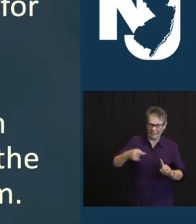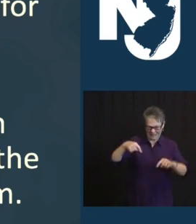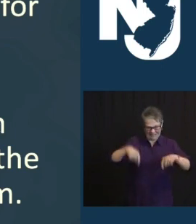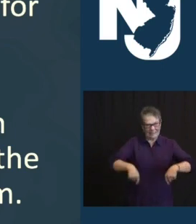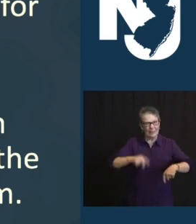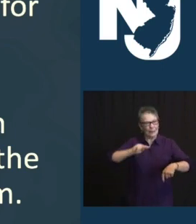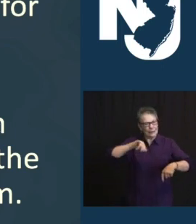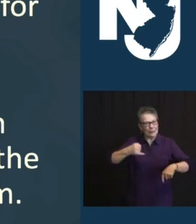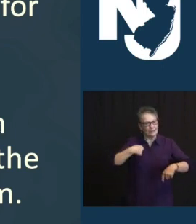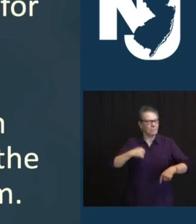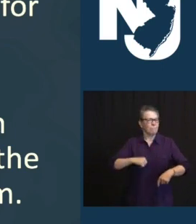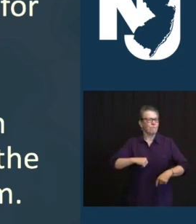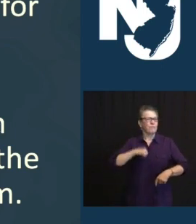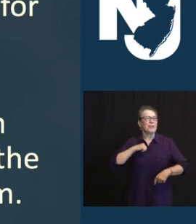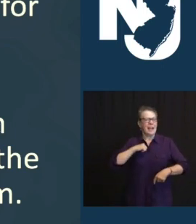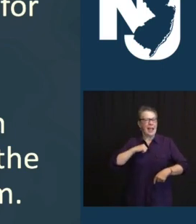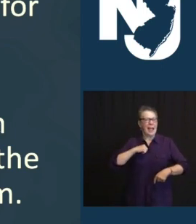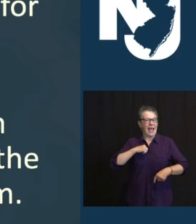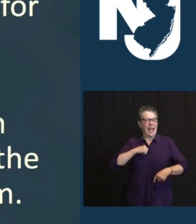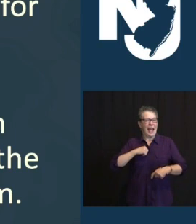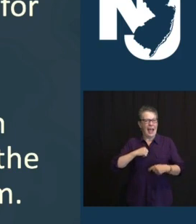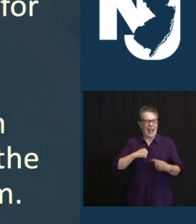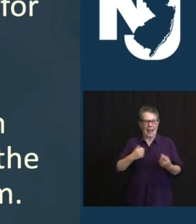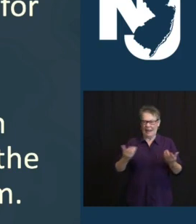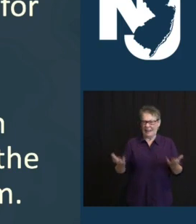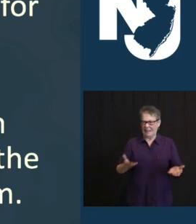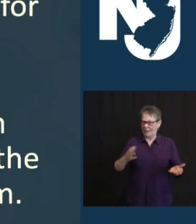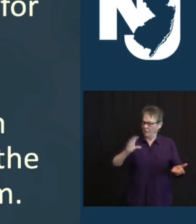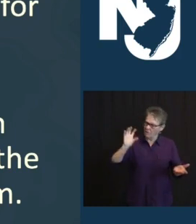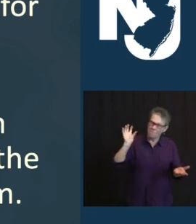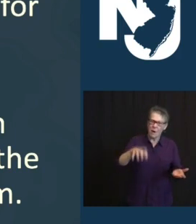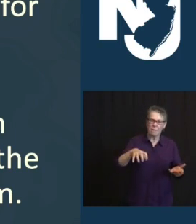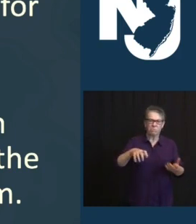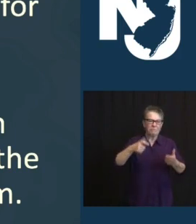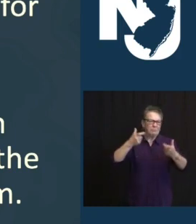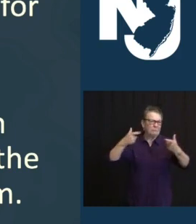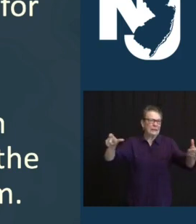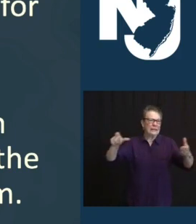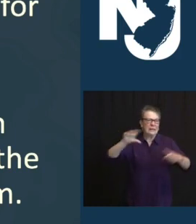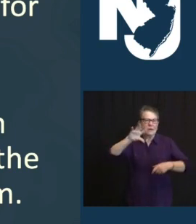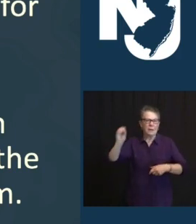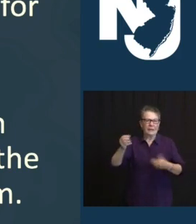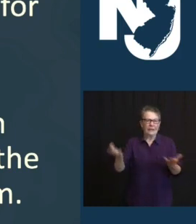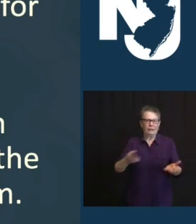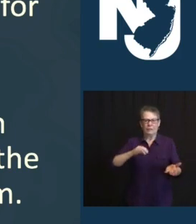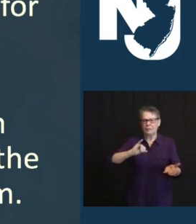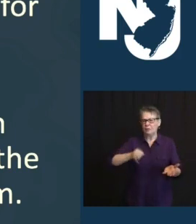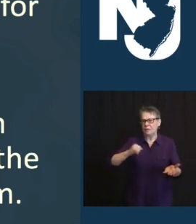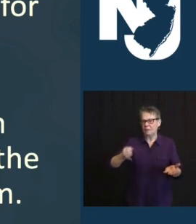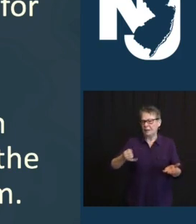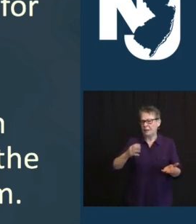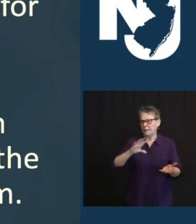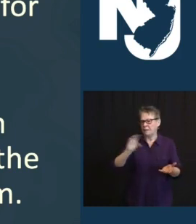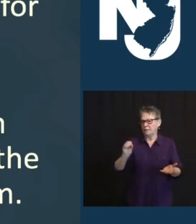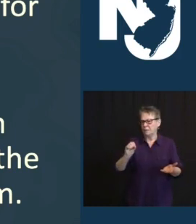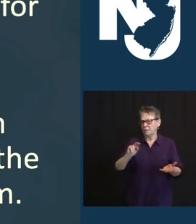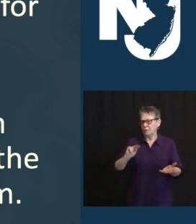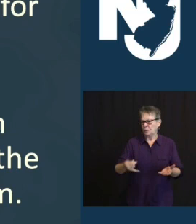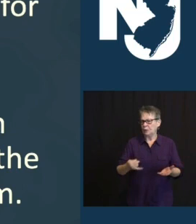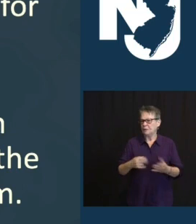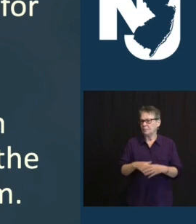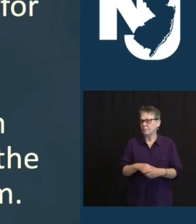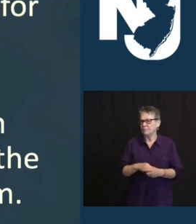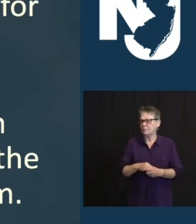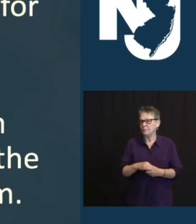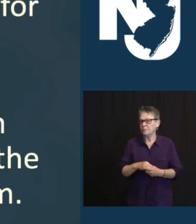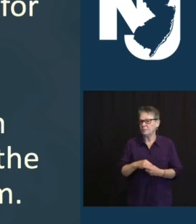HEADQUARTERED RIGHT HERE. AND ALEX REPEATED SOMETHING TO ME, AND I THINK THIS IS SOMETHING THAT TONY FAUCI,